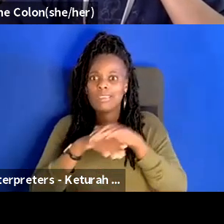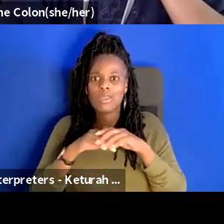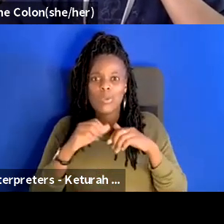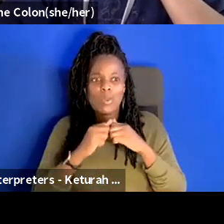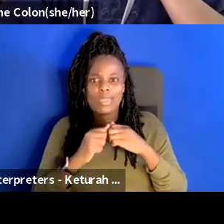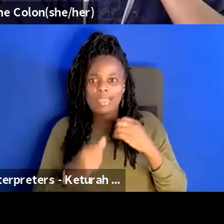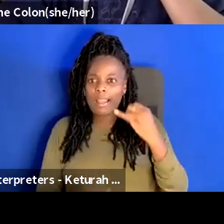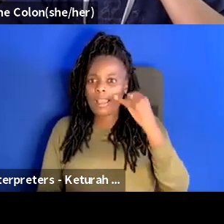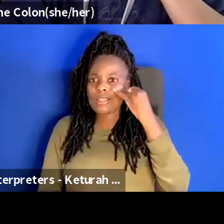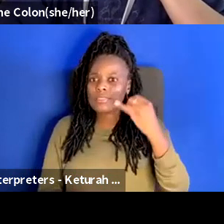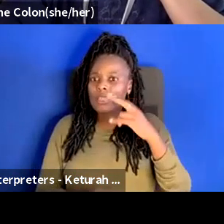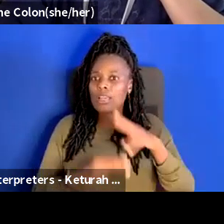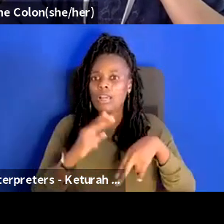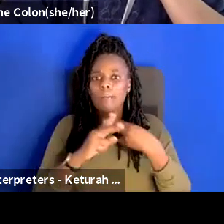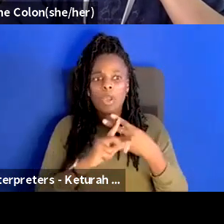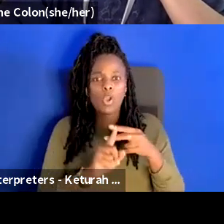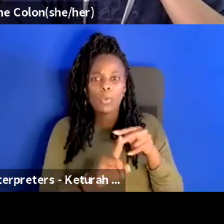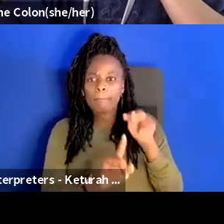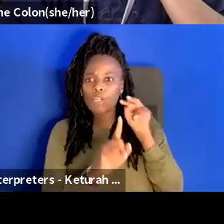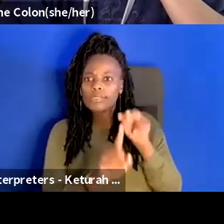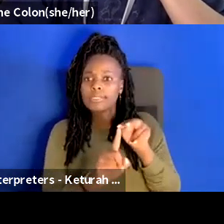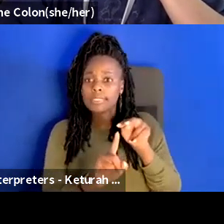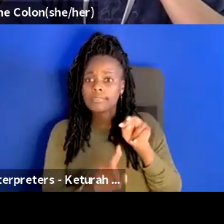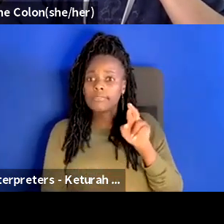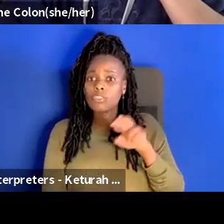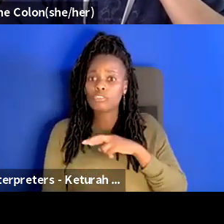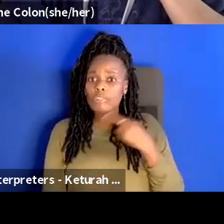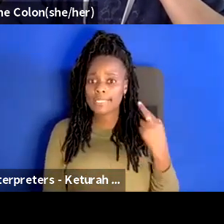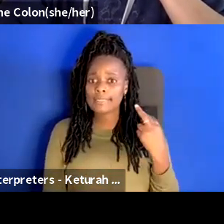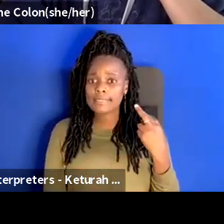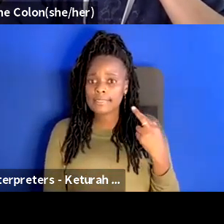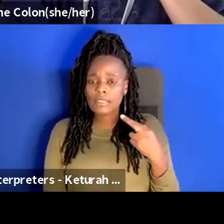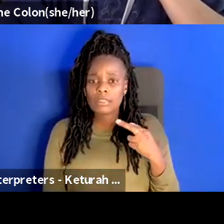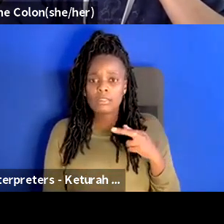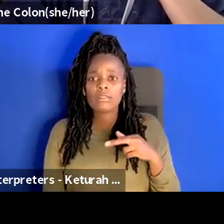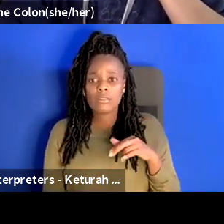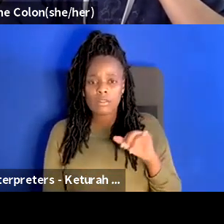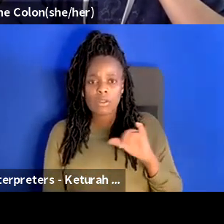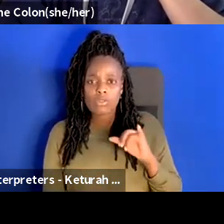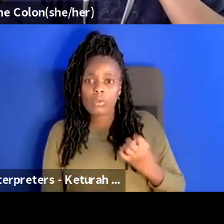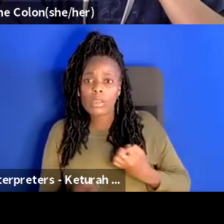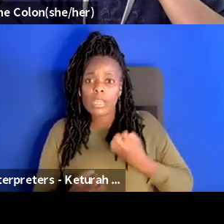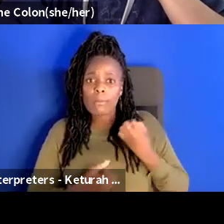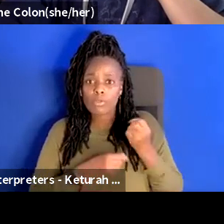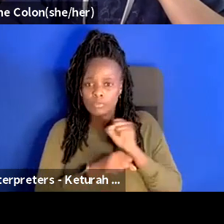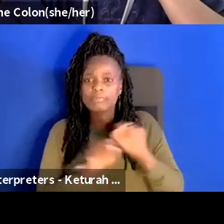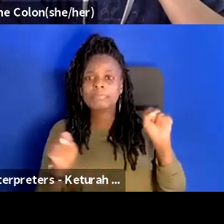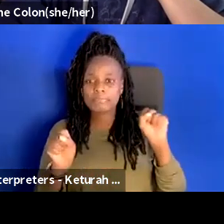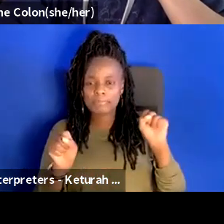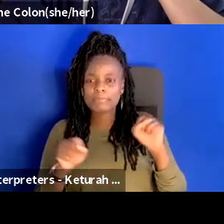perceived risk and emotional safety um